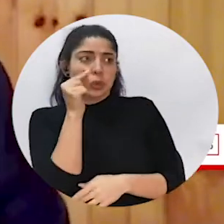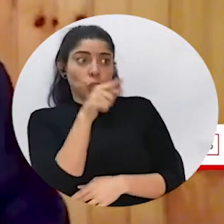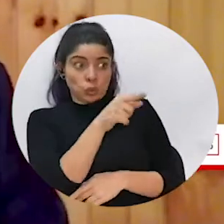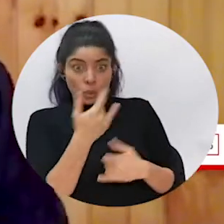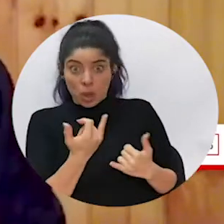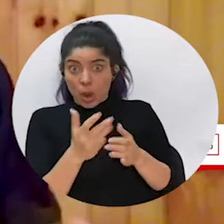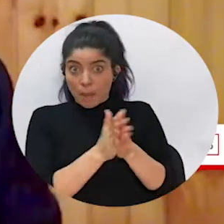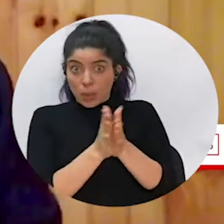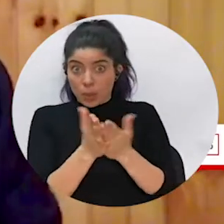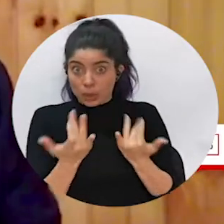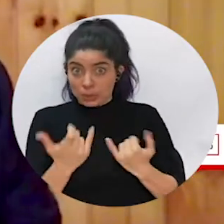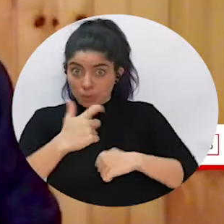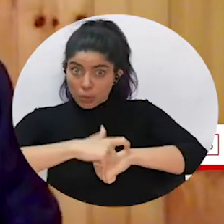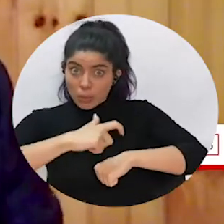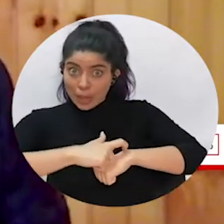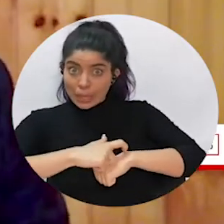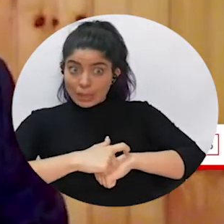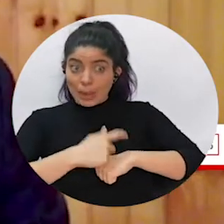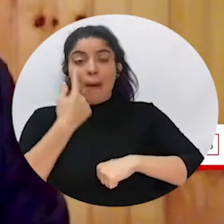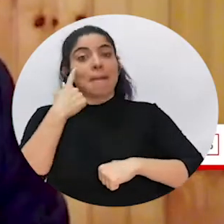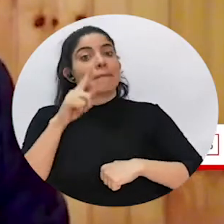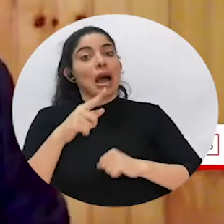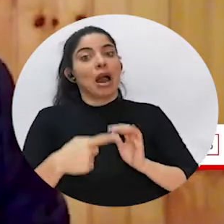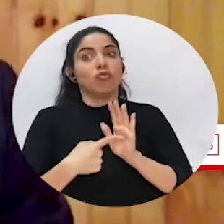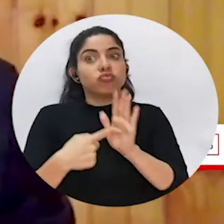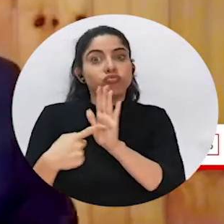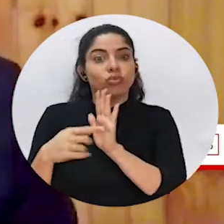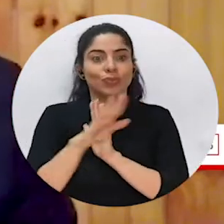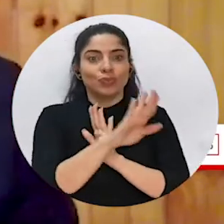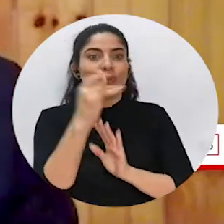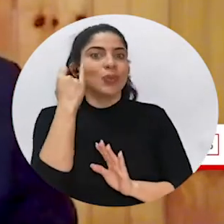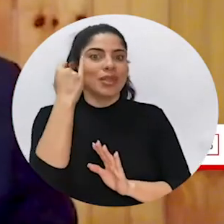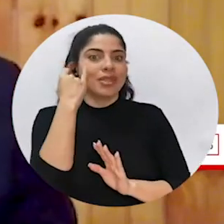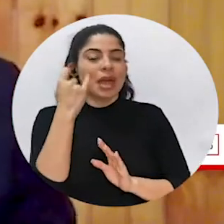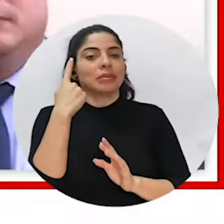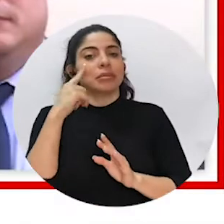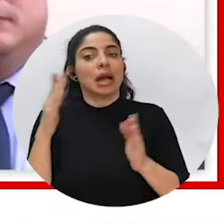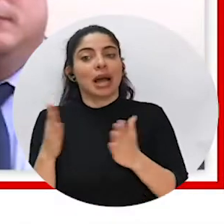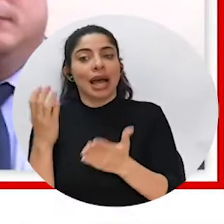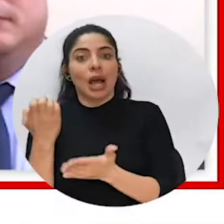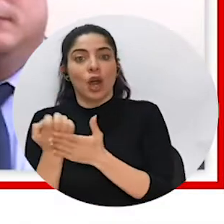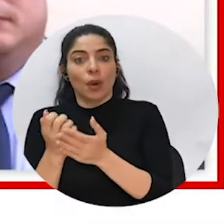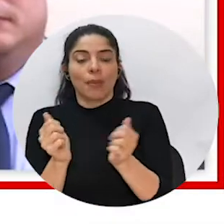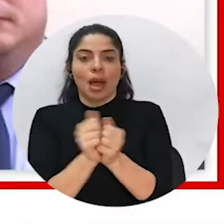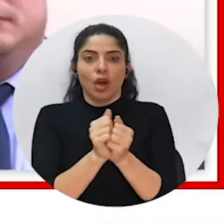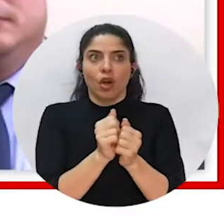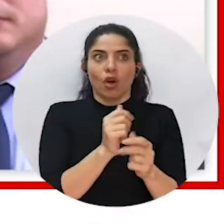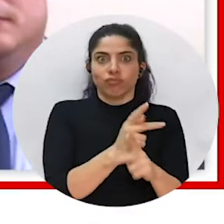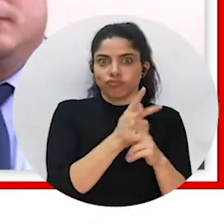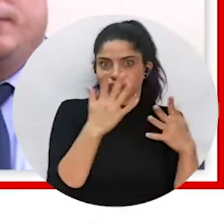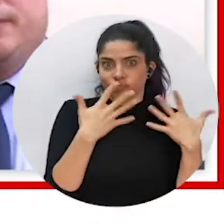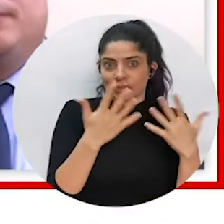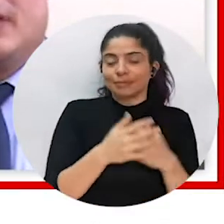you're using this opportunity to expedite some of the green initiatives to stimulate the economy.